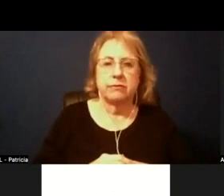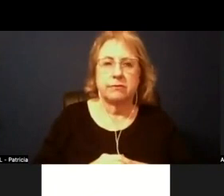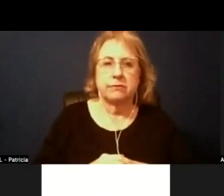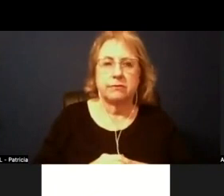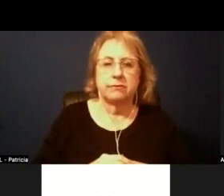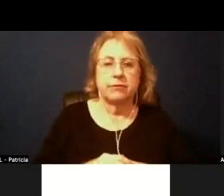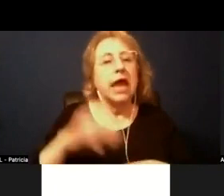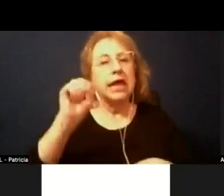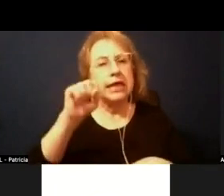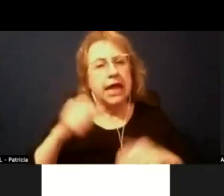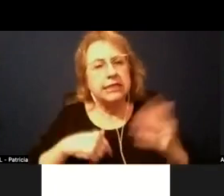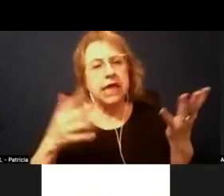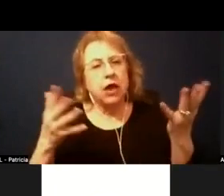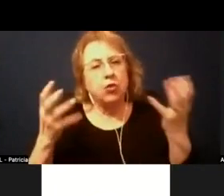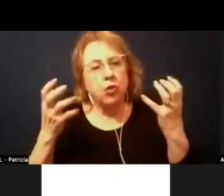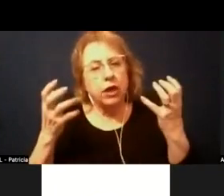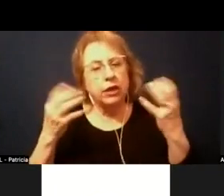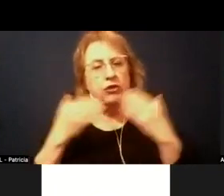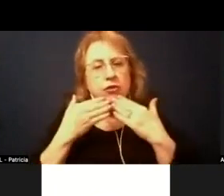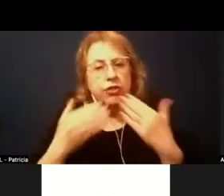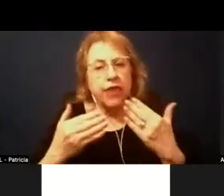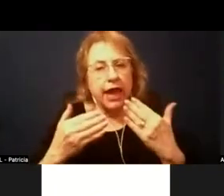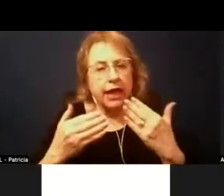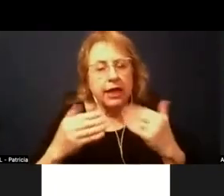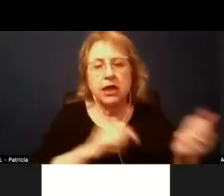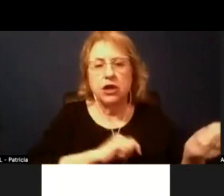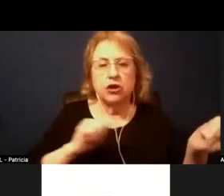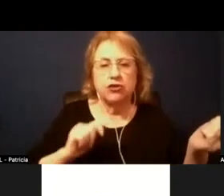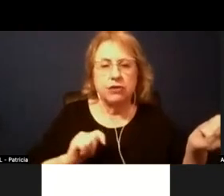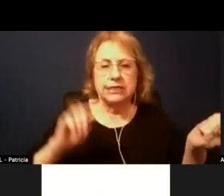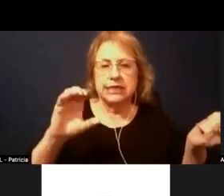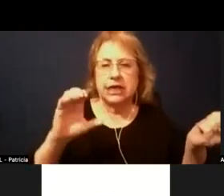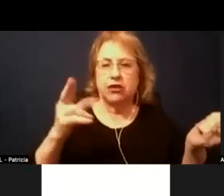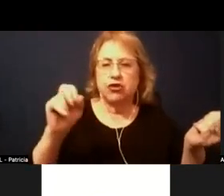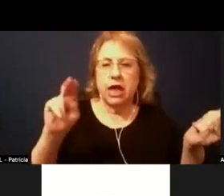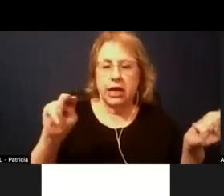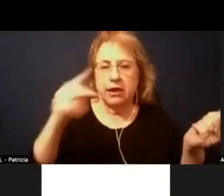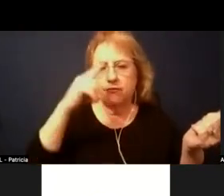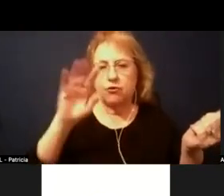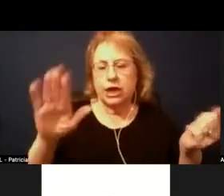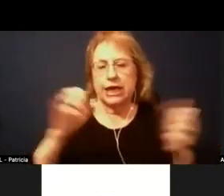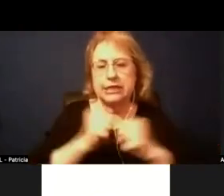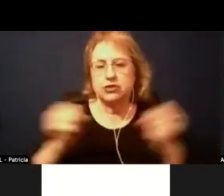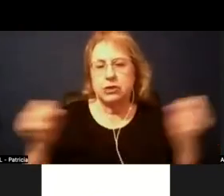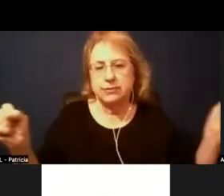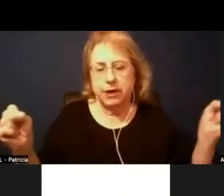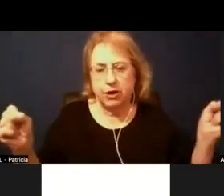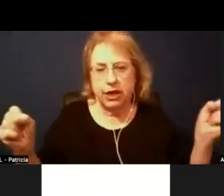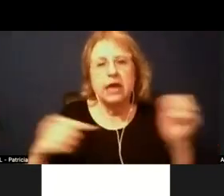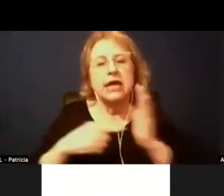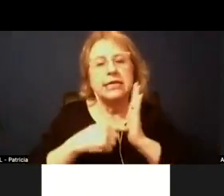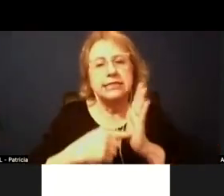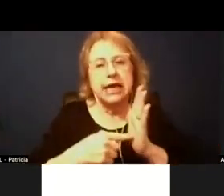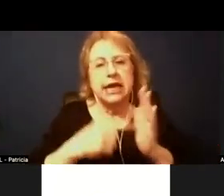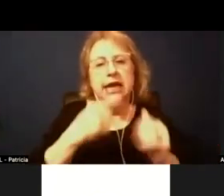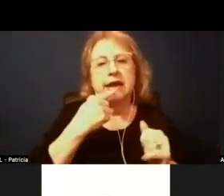yes i just wanted to um thank trustee chin for his transparency and stating his rationale for